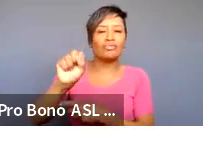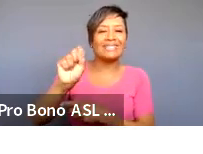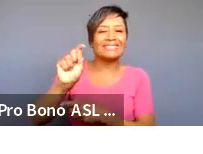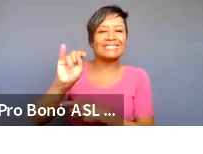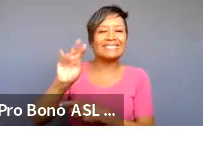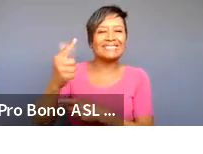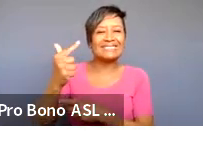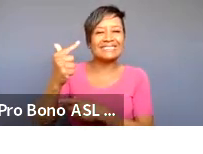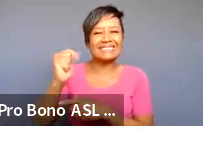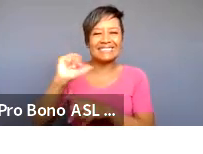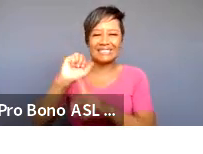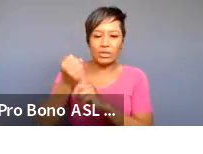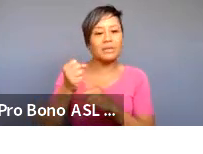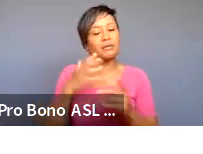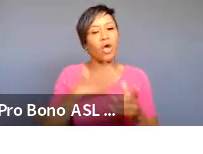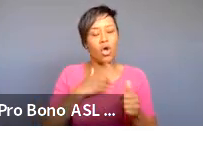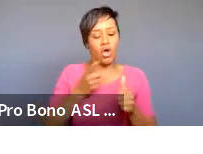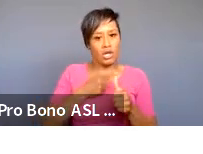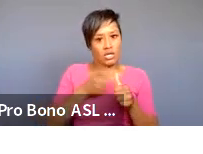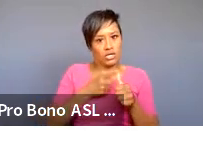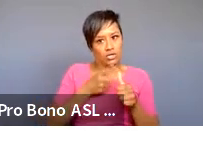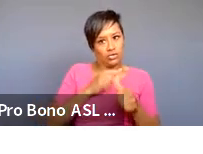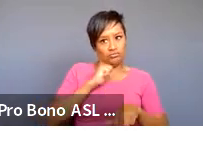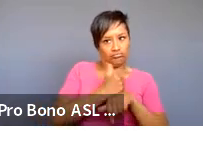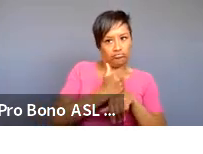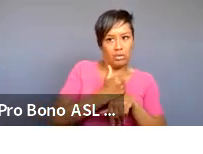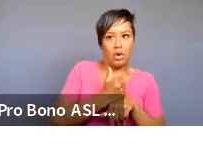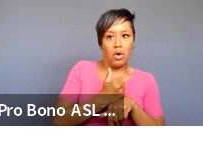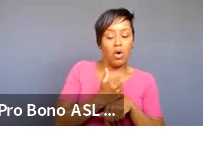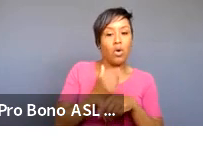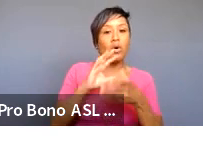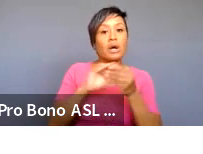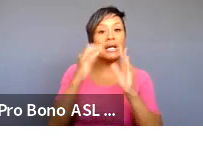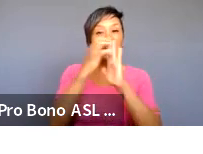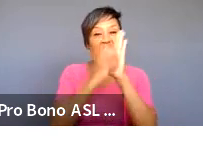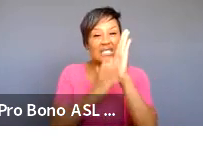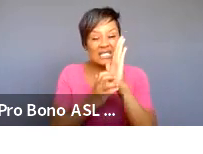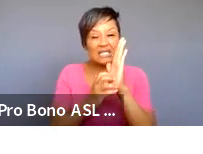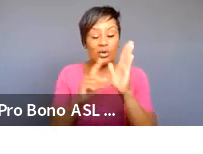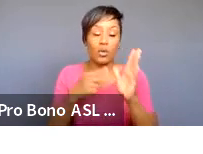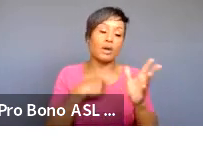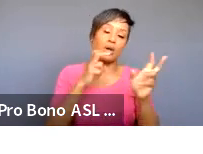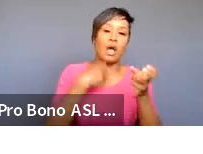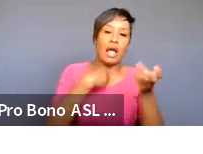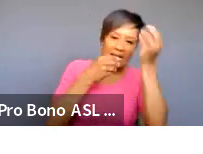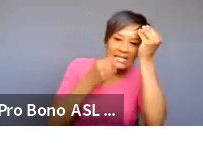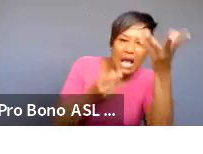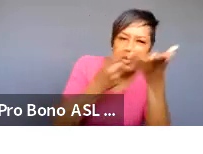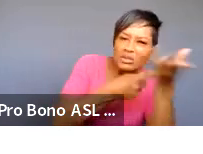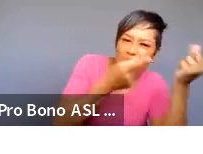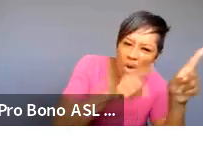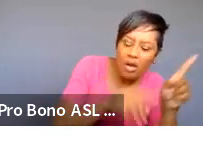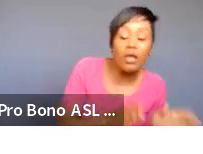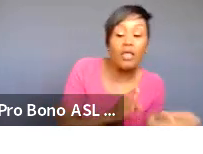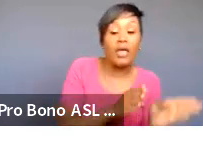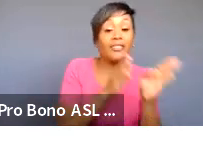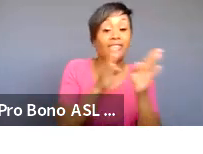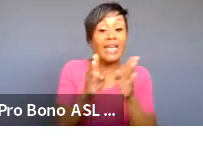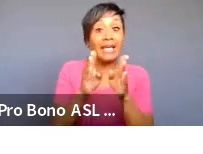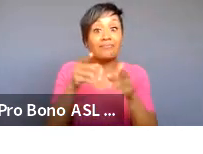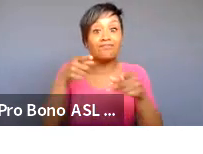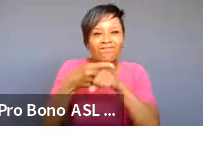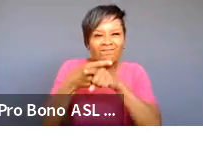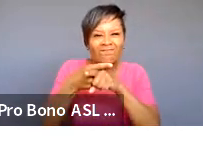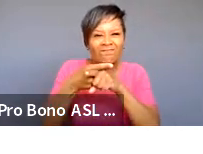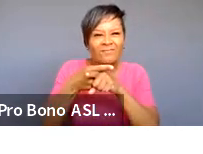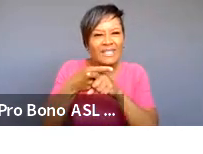and that is given to us by a lot of exposition we tell people what is going on and then there's an inciting incident that's created by conflict and